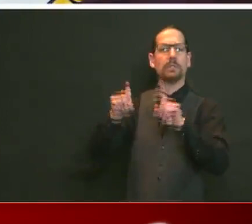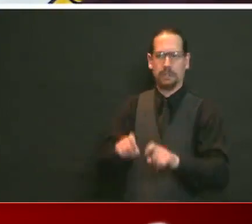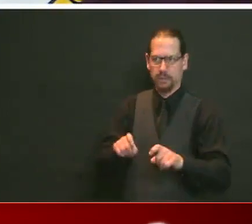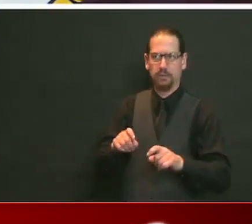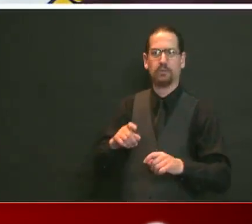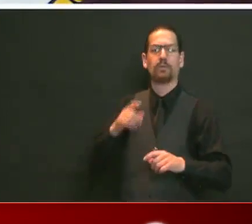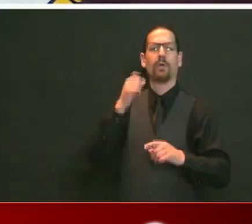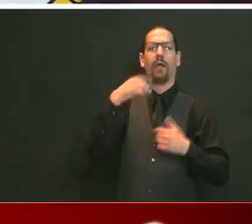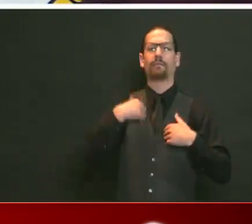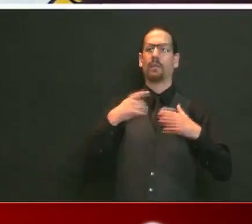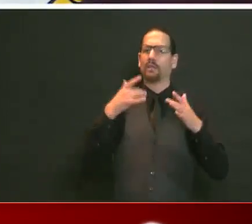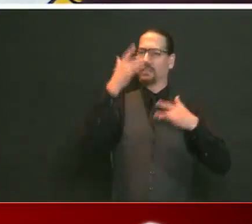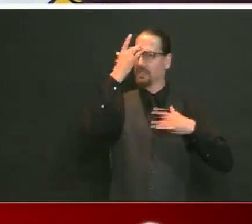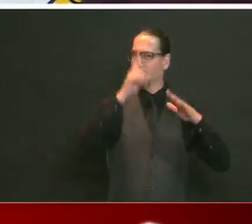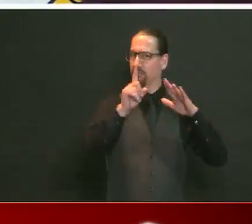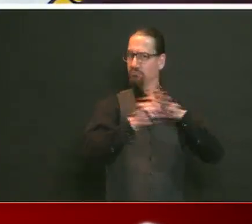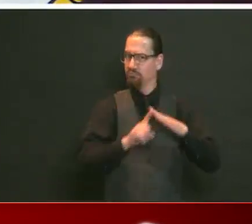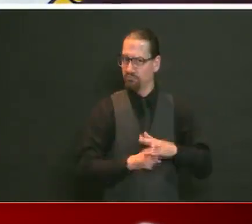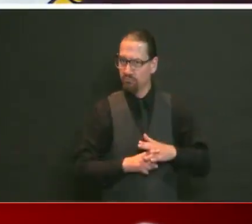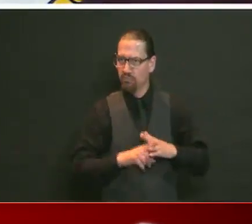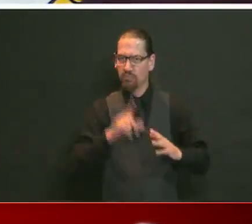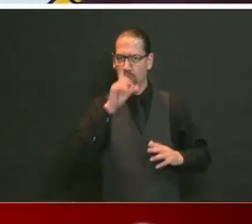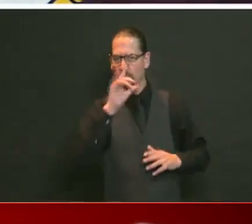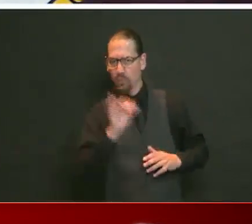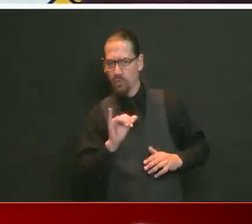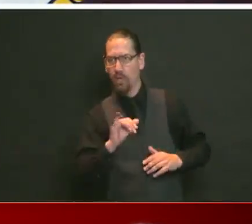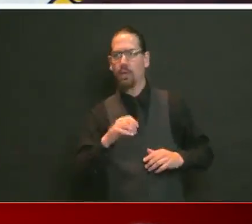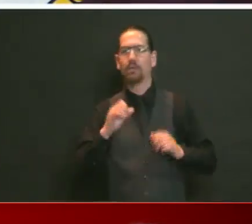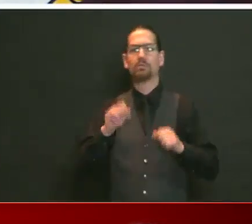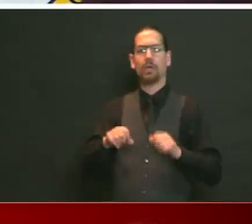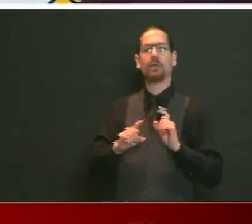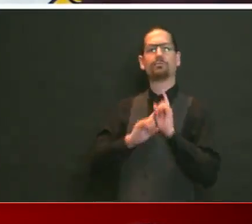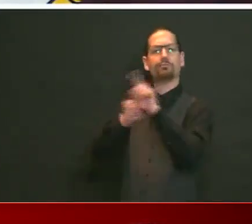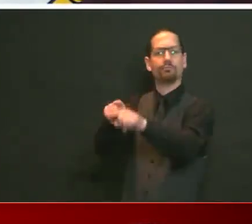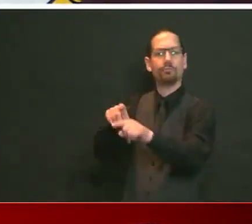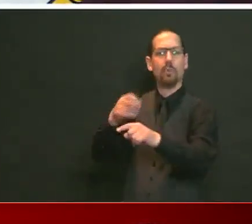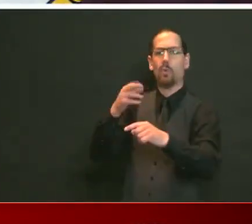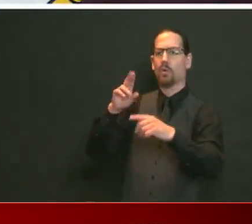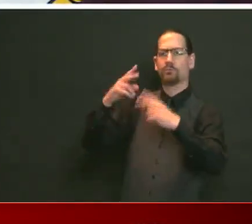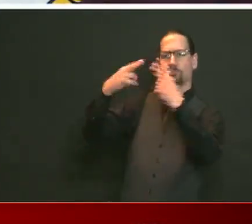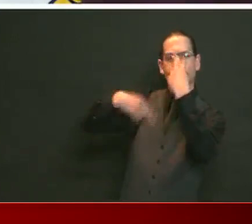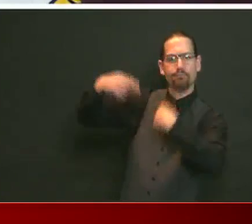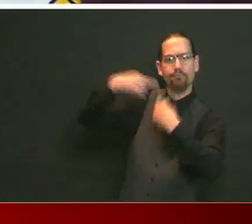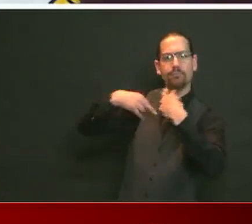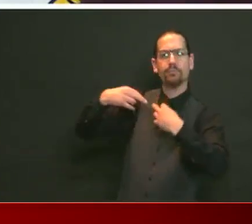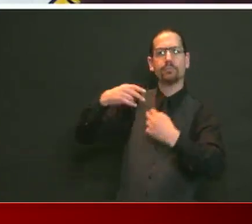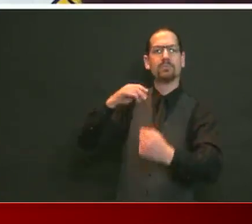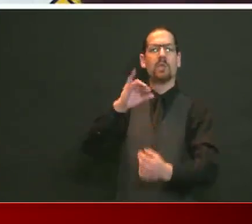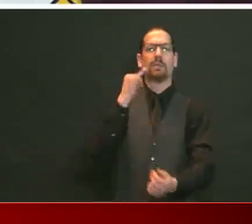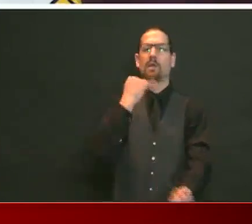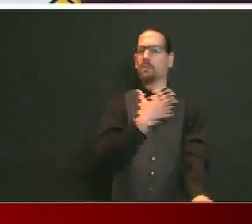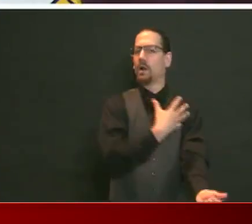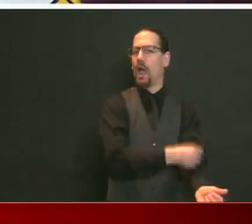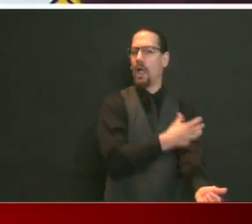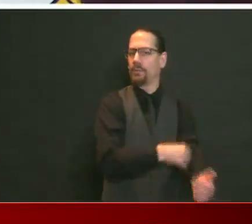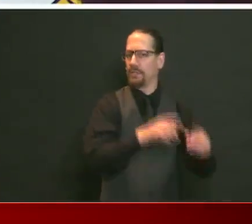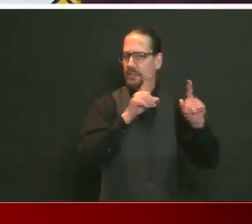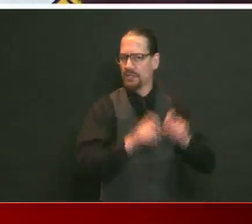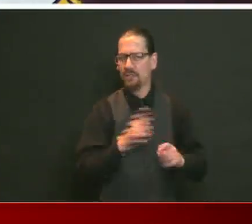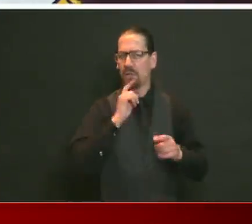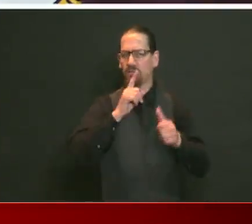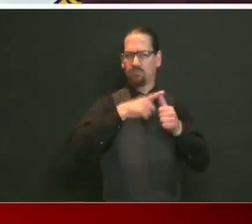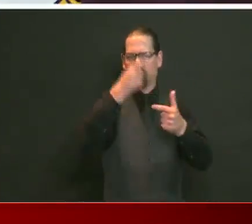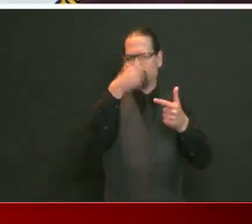and also the blood testing. So, I would say, you know, we have